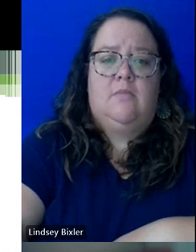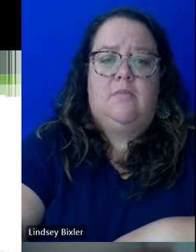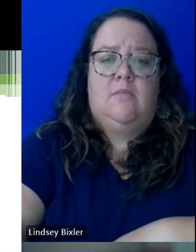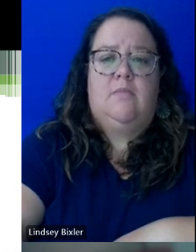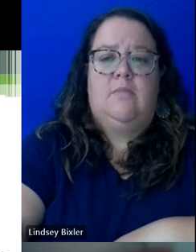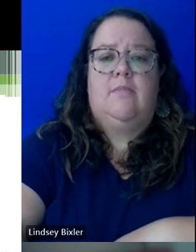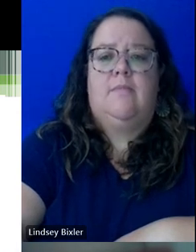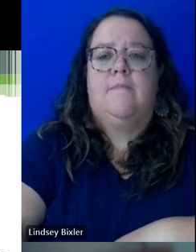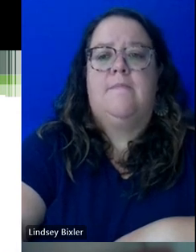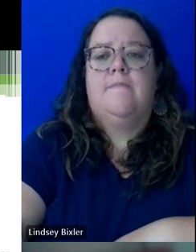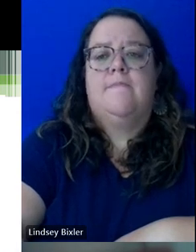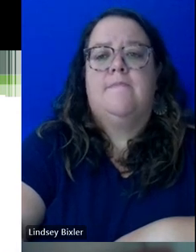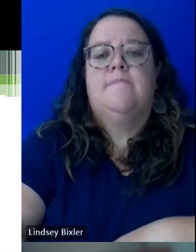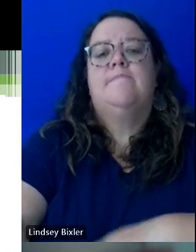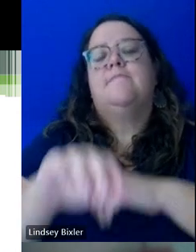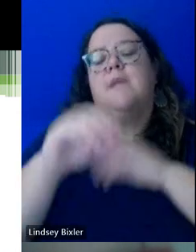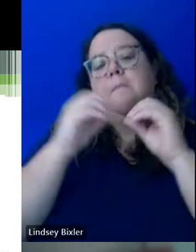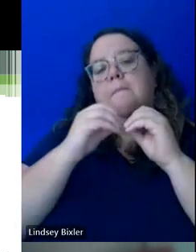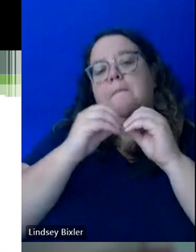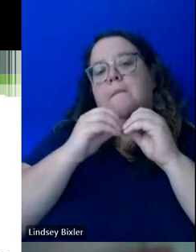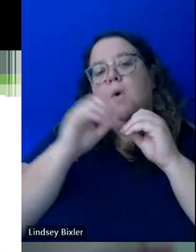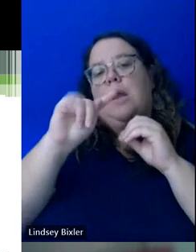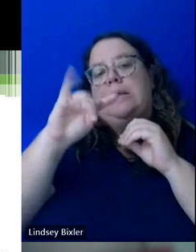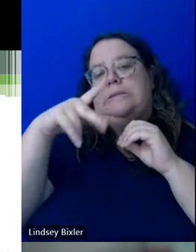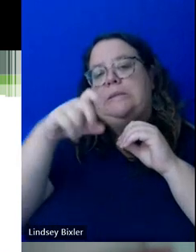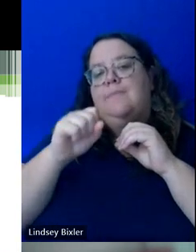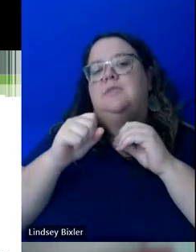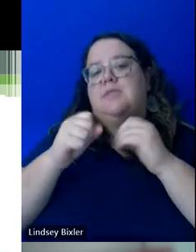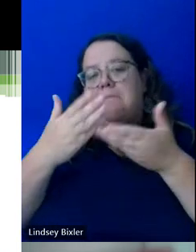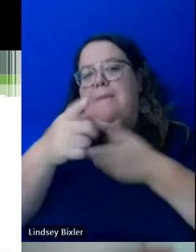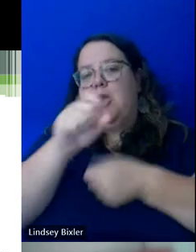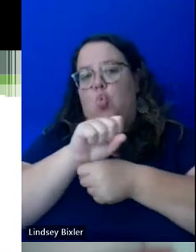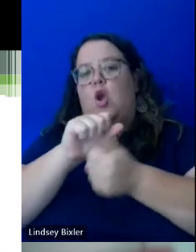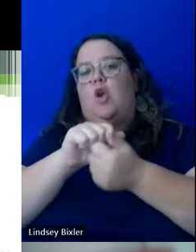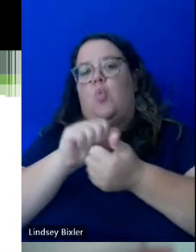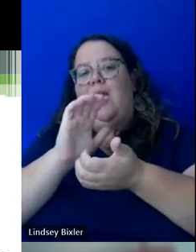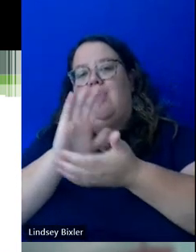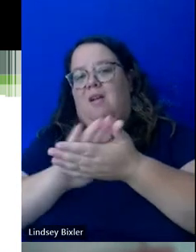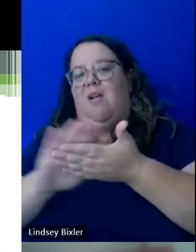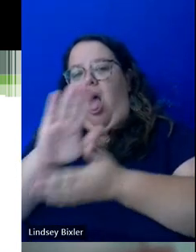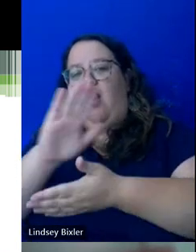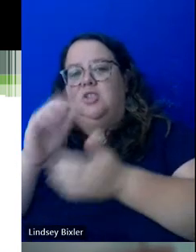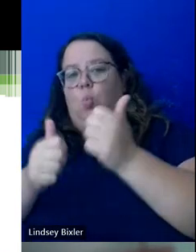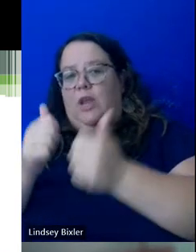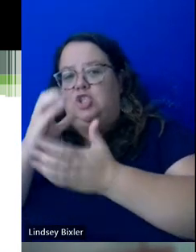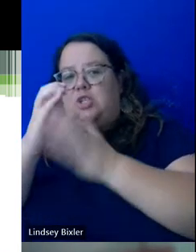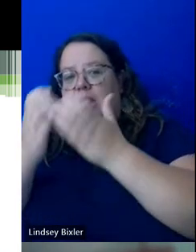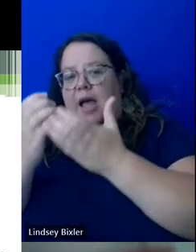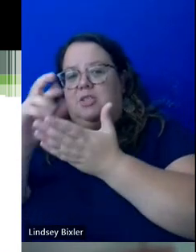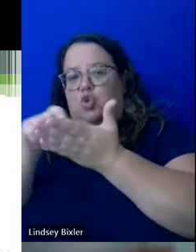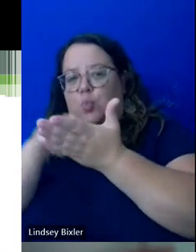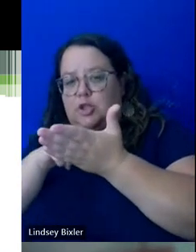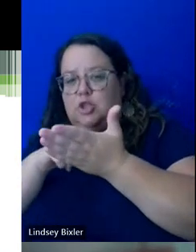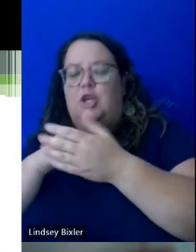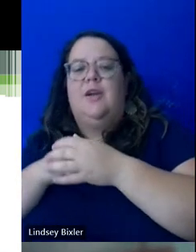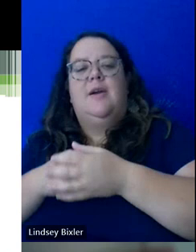Likely at this point, you've probably worked at your college around registering for classes. We recommend for all students, you know, the average number of